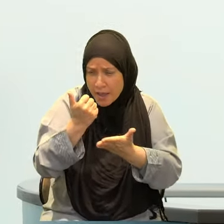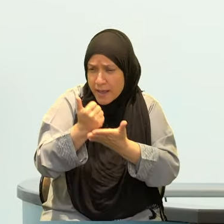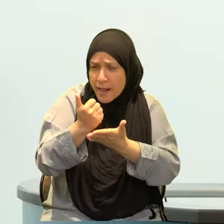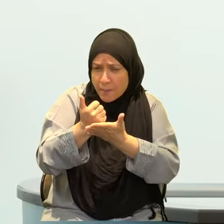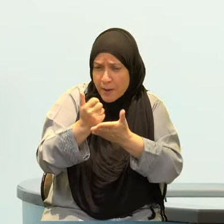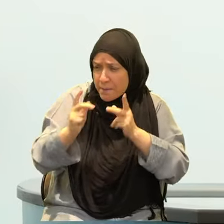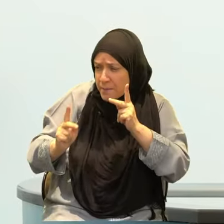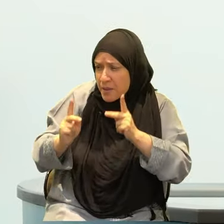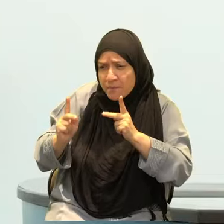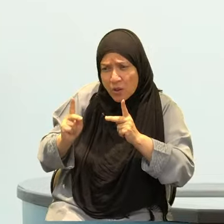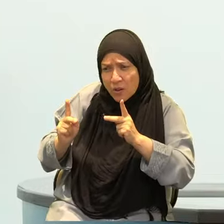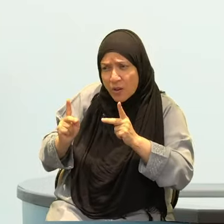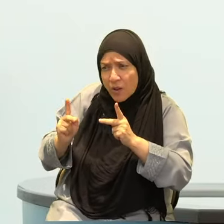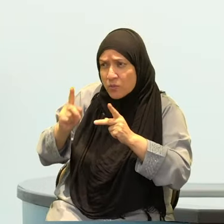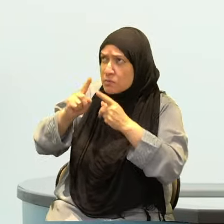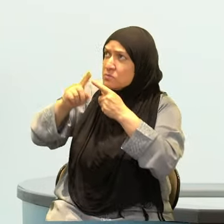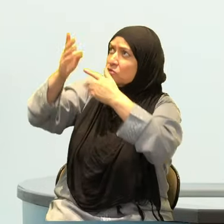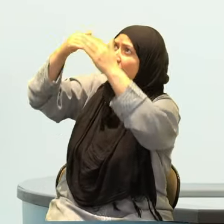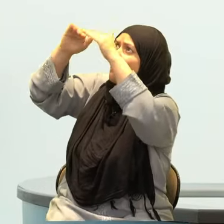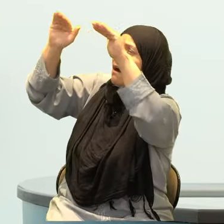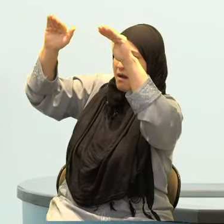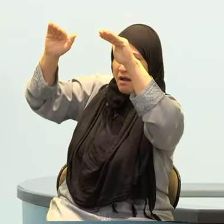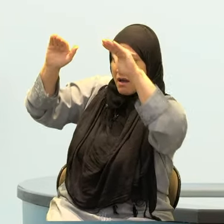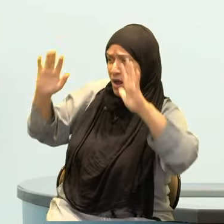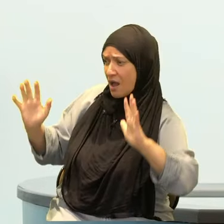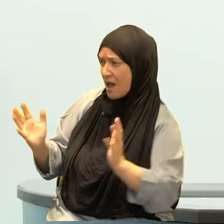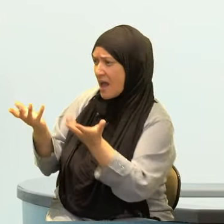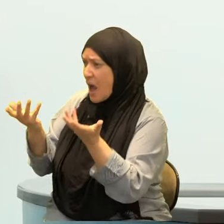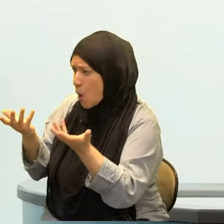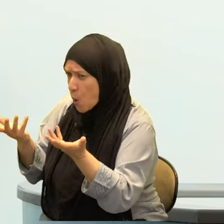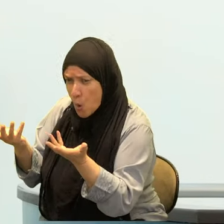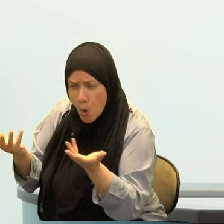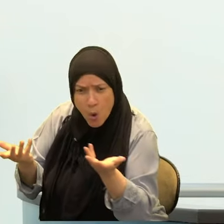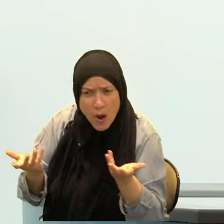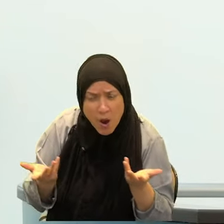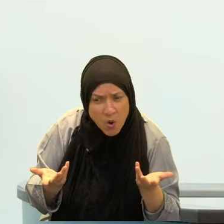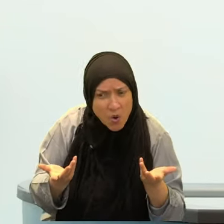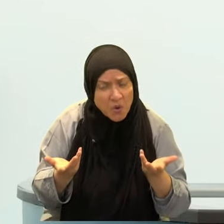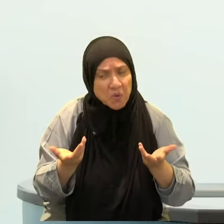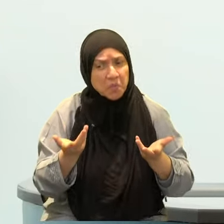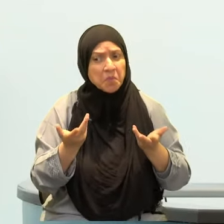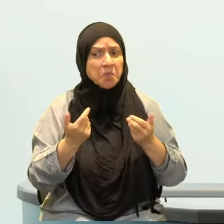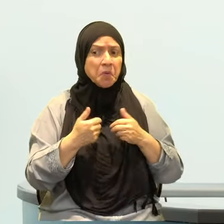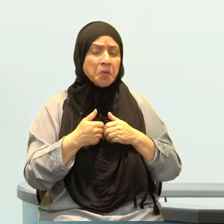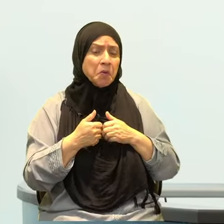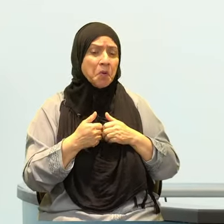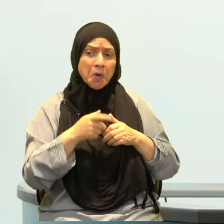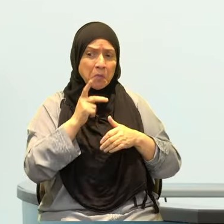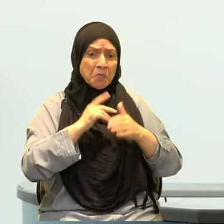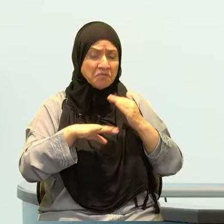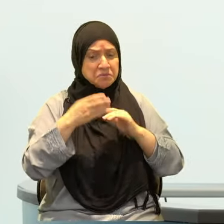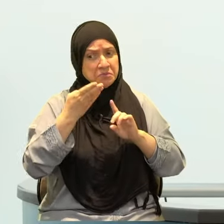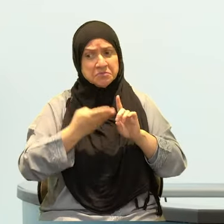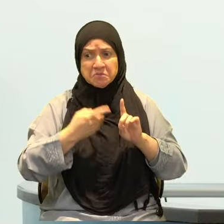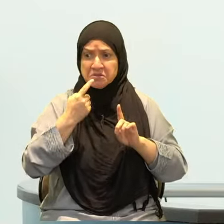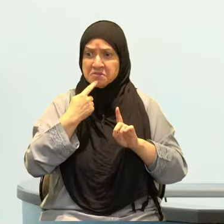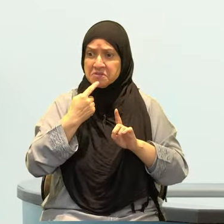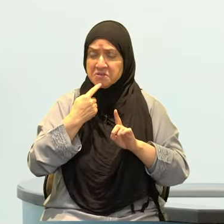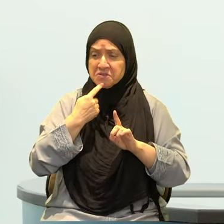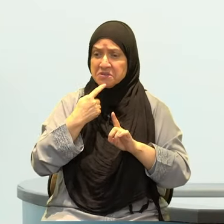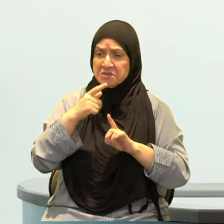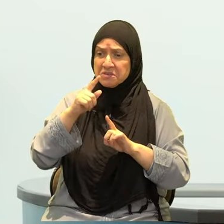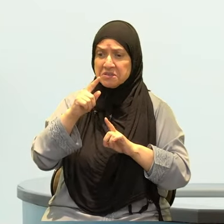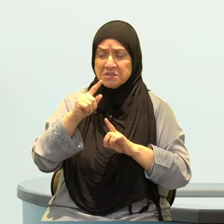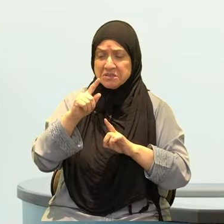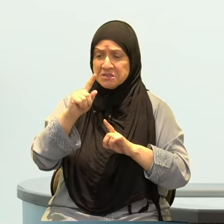with? He didn't say Taraweeh. He didn't say any of the ibadat that we're so familiar with. Qala Sallallahu Alaihi Wasallam